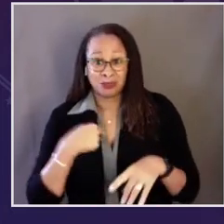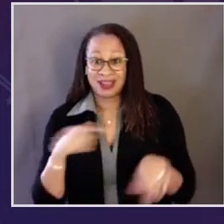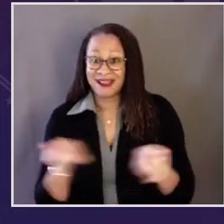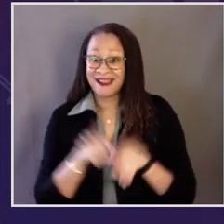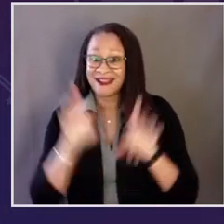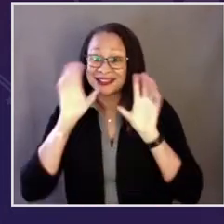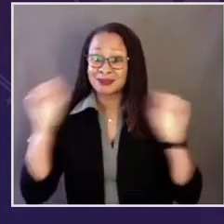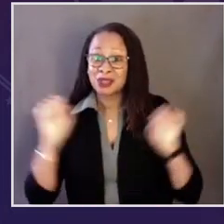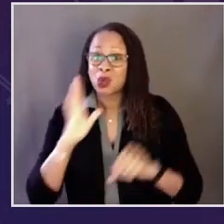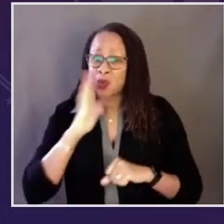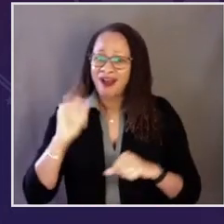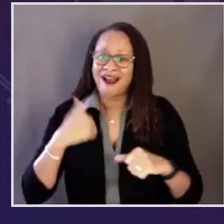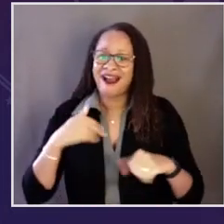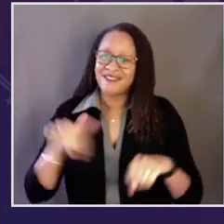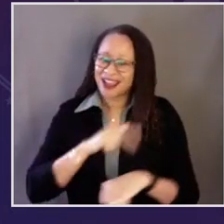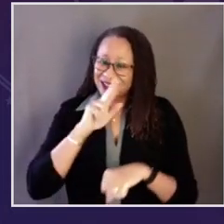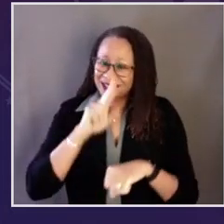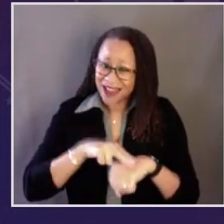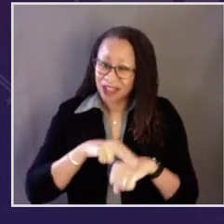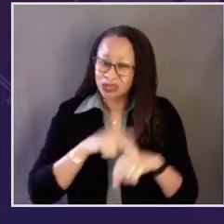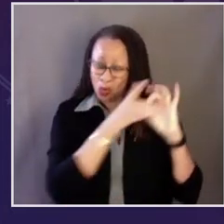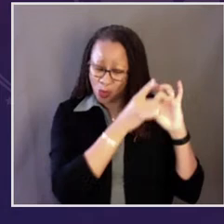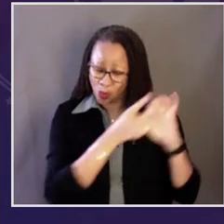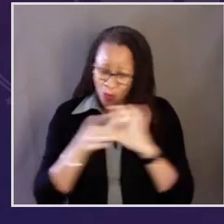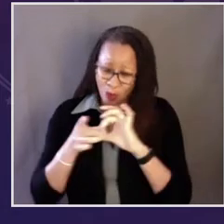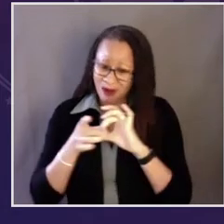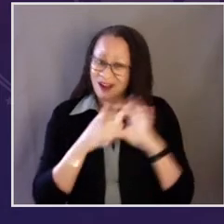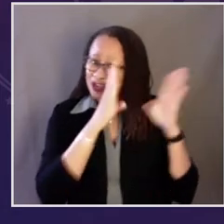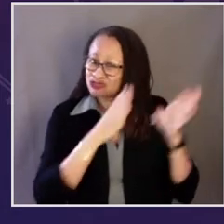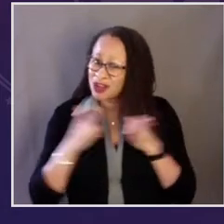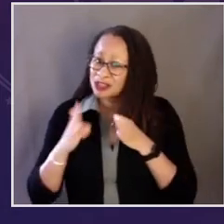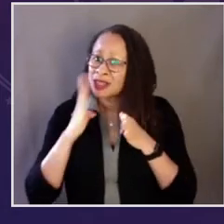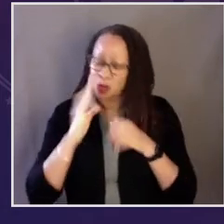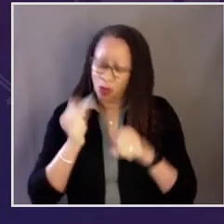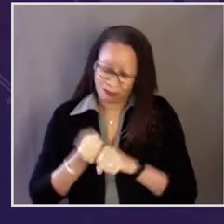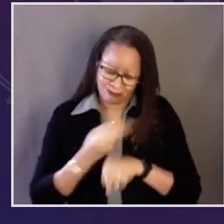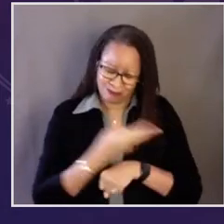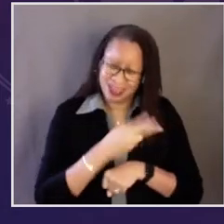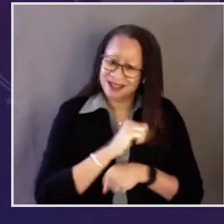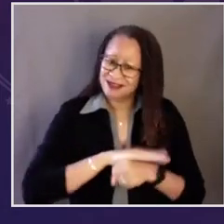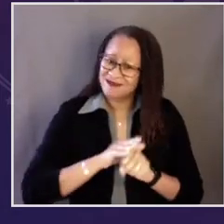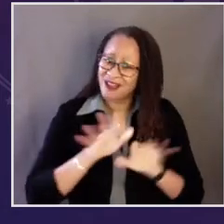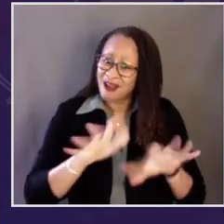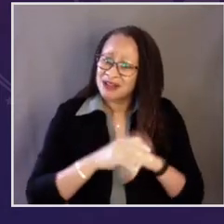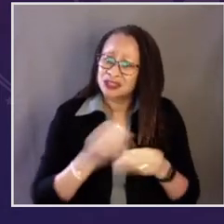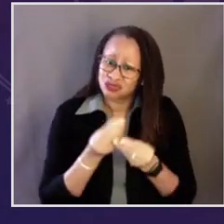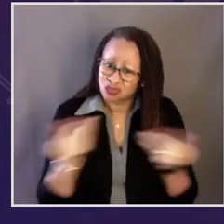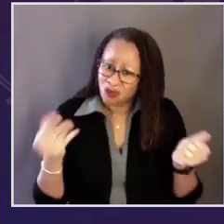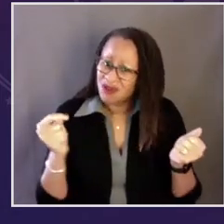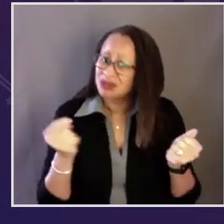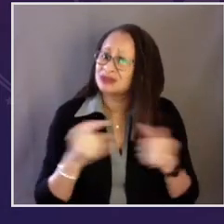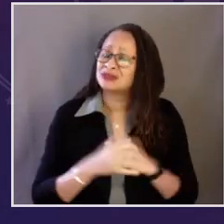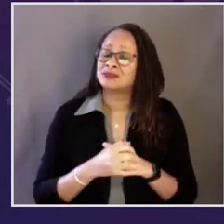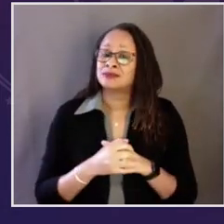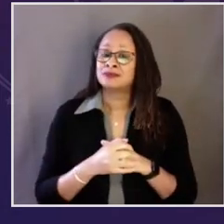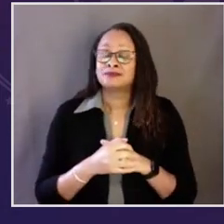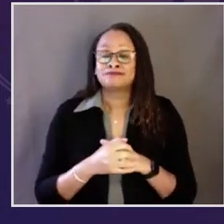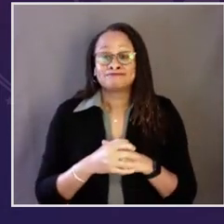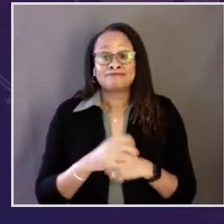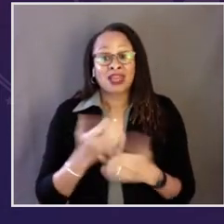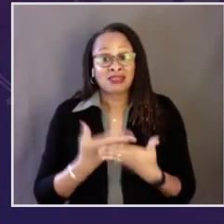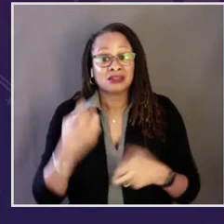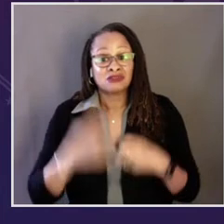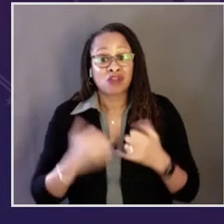Using every power available to me as president, we'll have a national coordinated strategy that will – that will beat this virus.